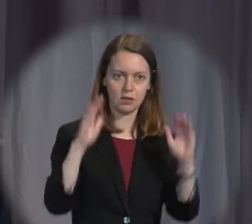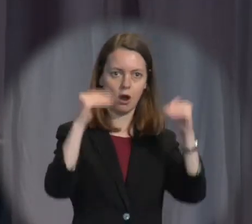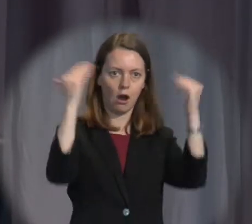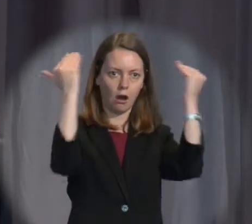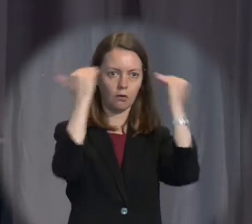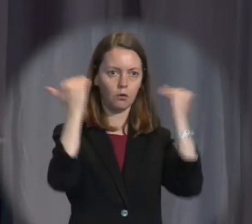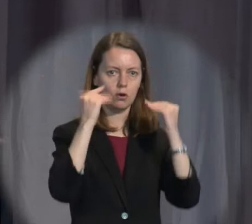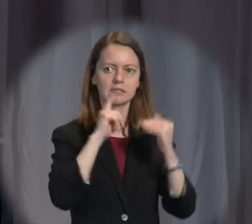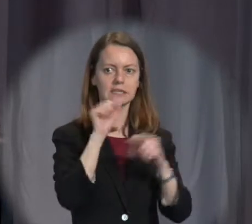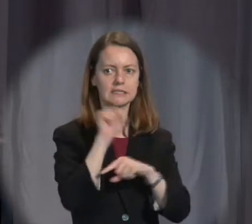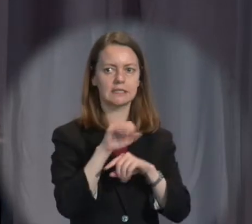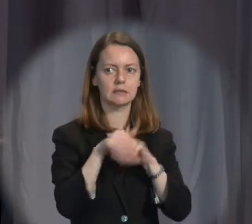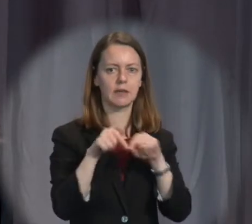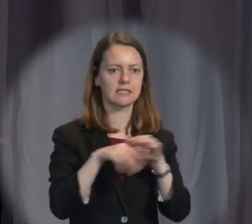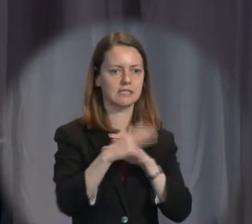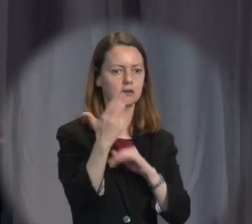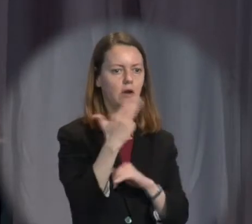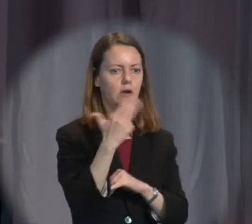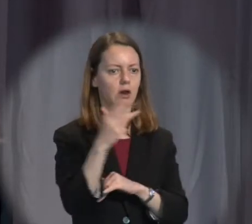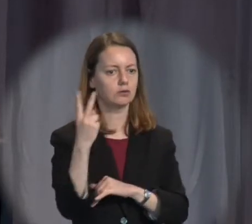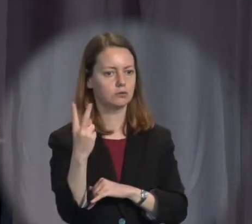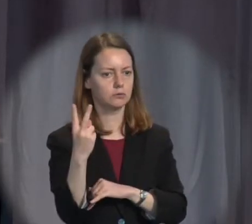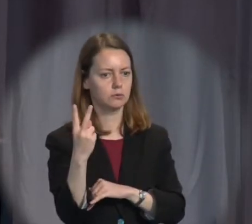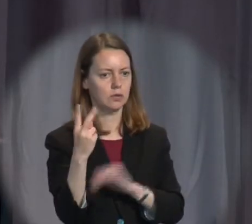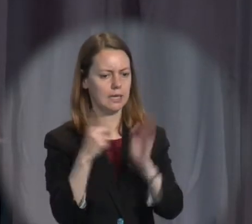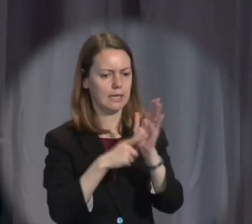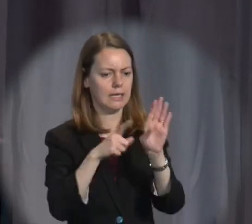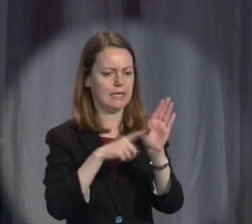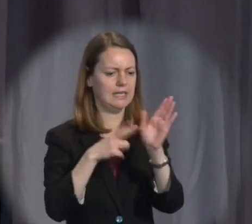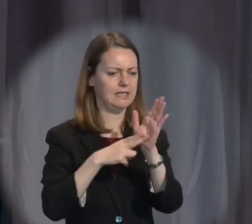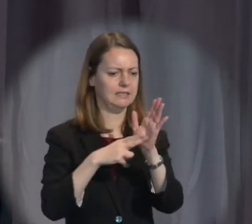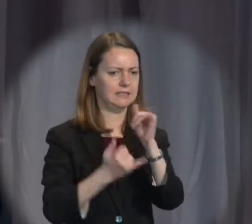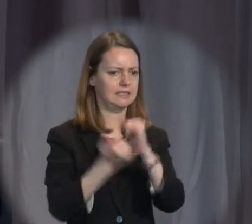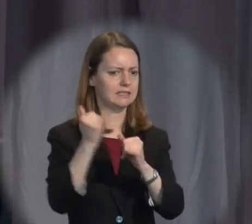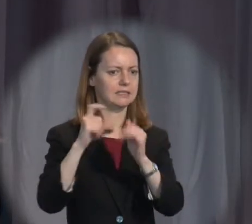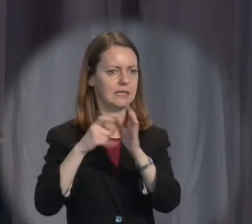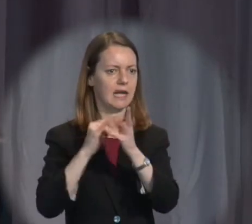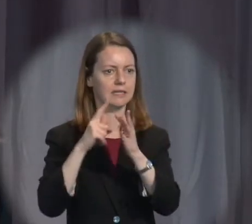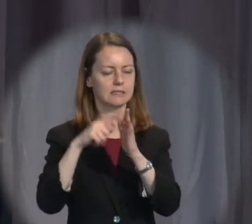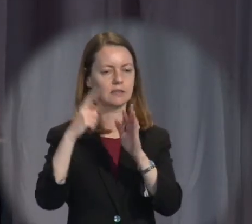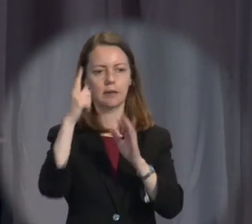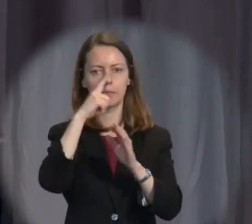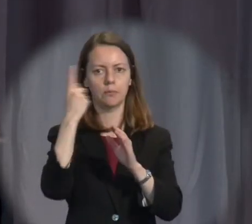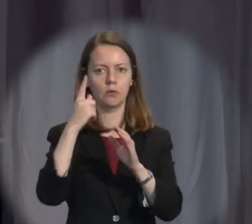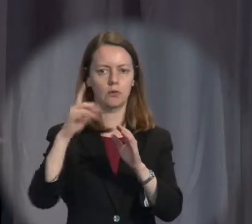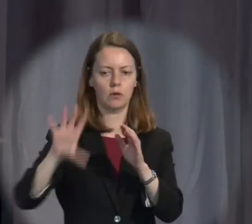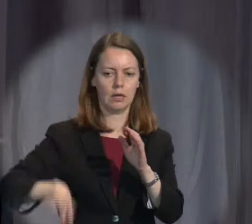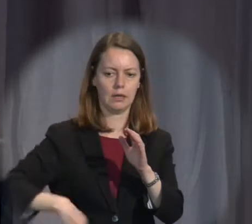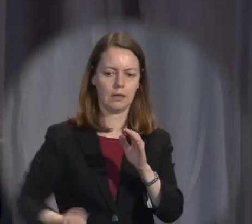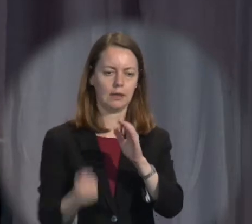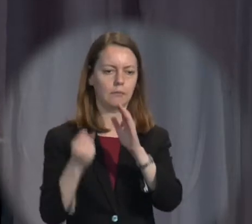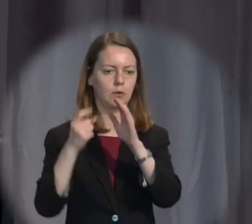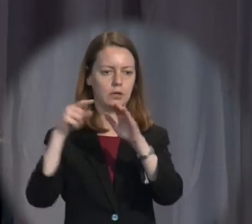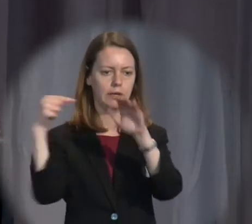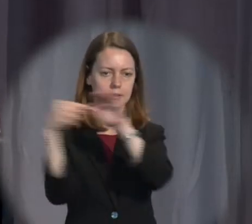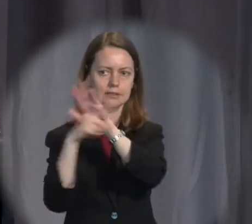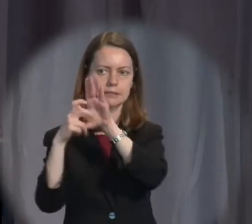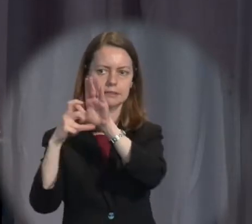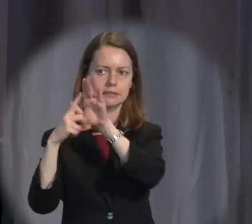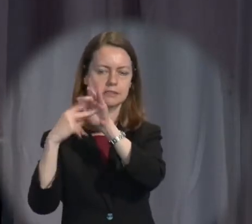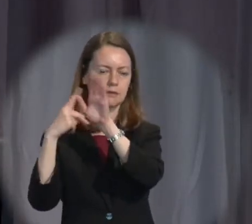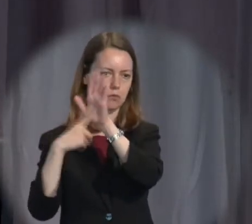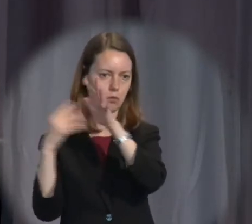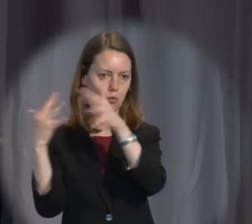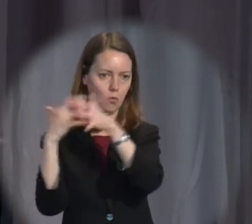Lim's case in 1992, and it concerned some Cambodians who fled the civil war in their country during which 25